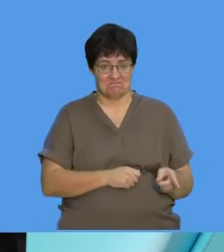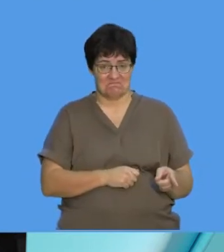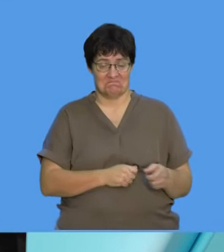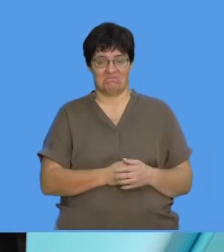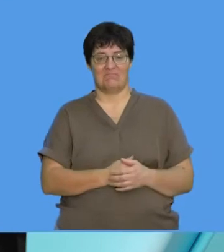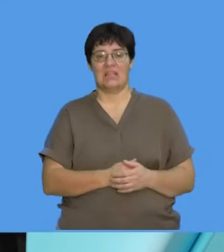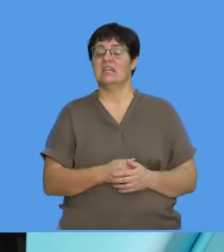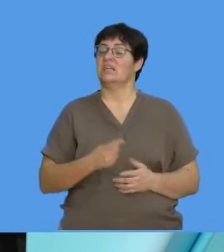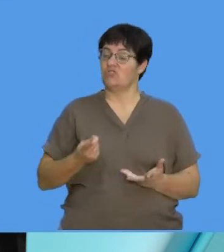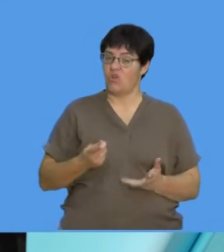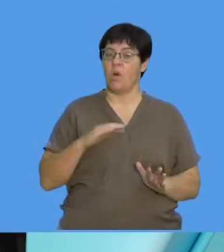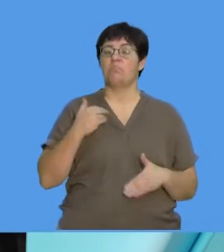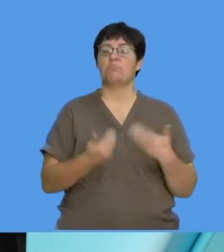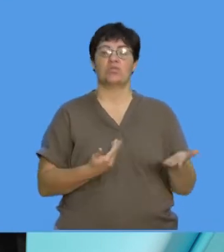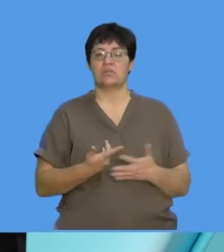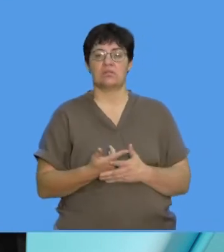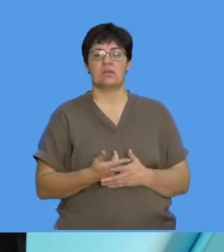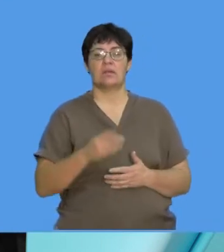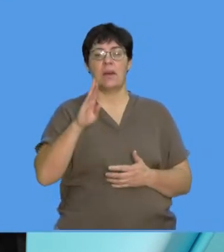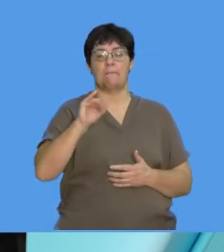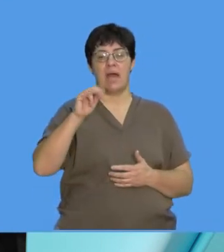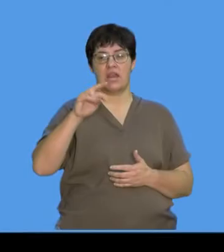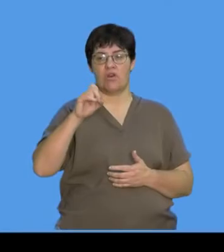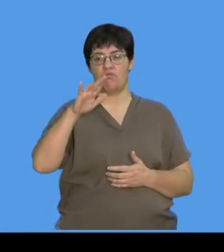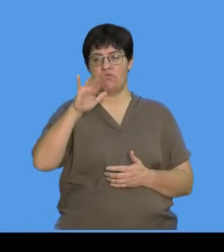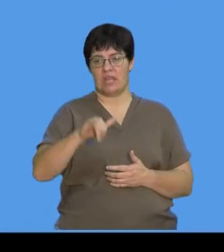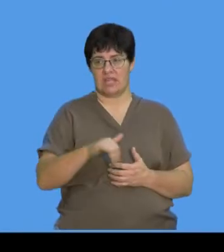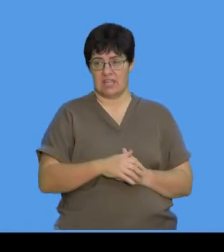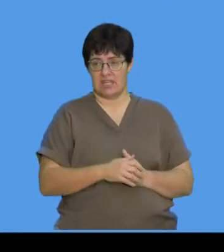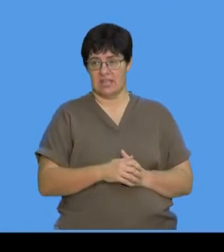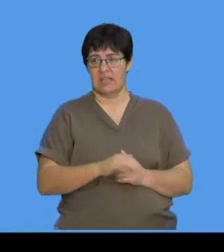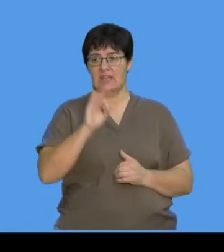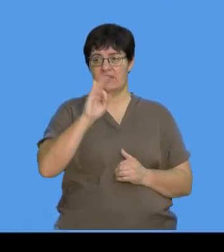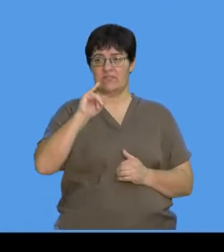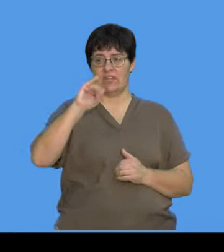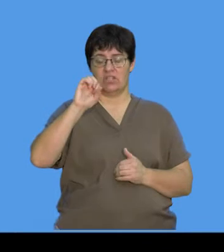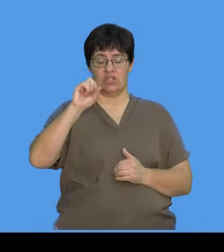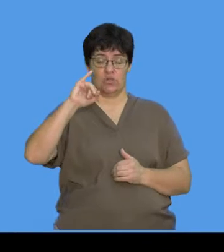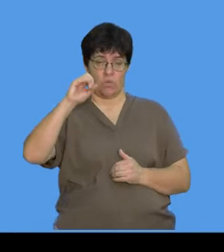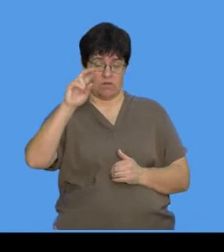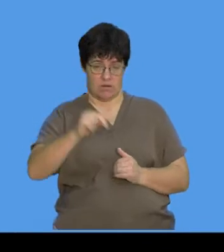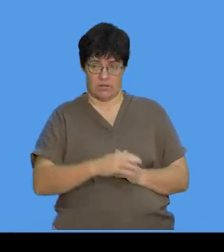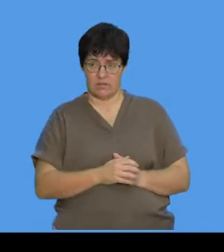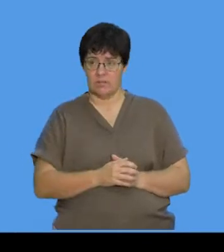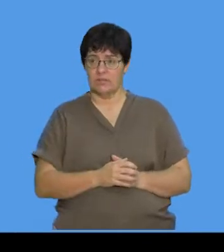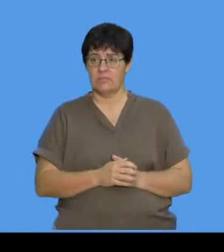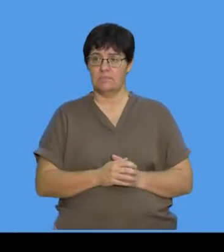Basically, what they're going to do, it's a process called binary fission. So you need to know the term. Okay, that's what